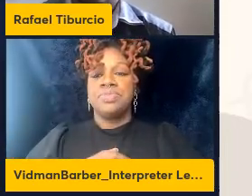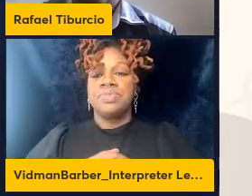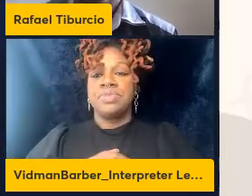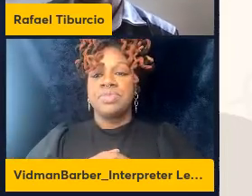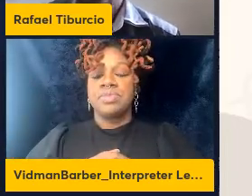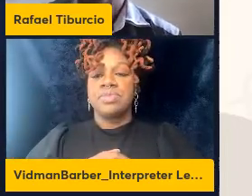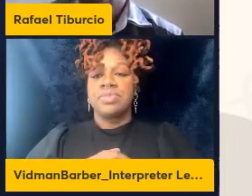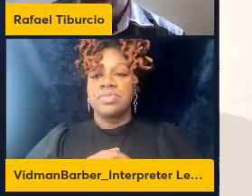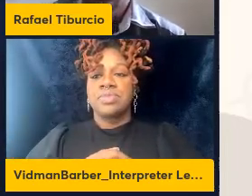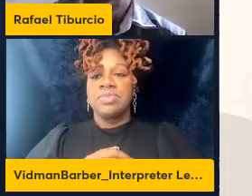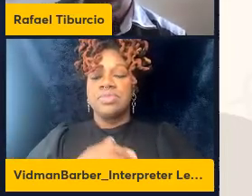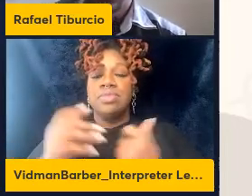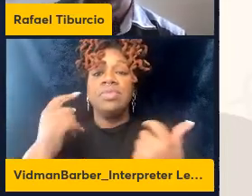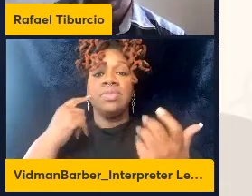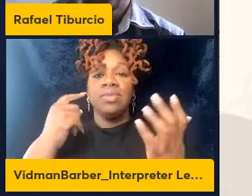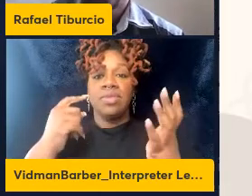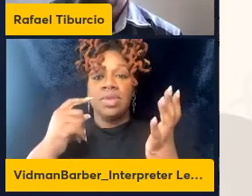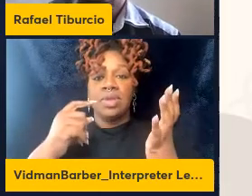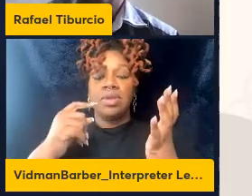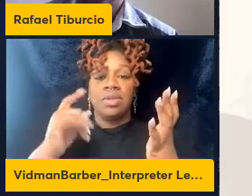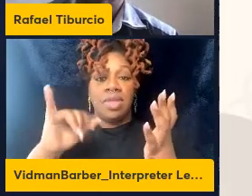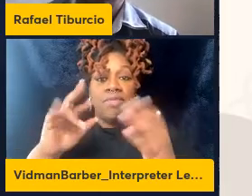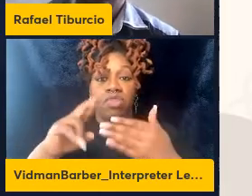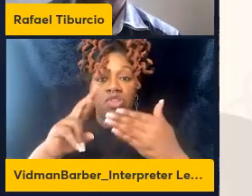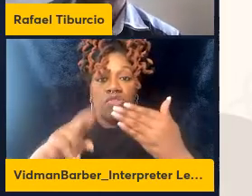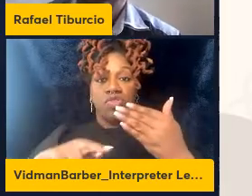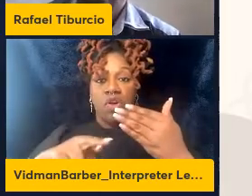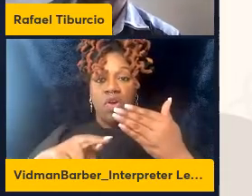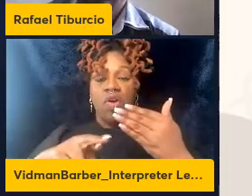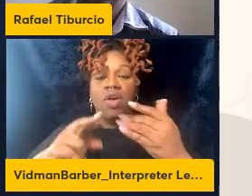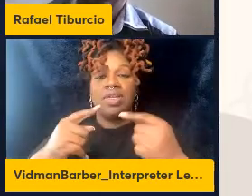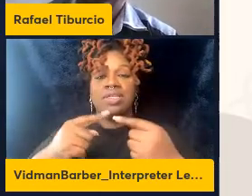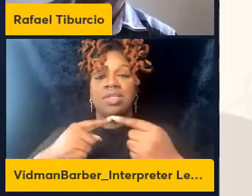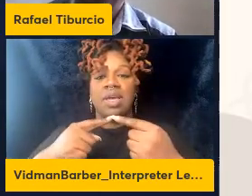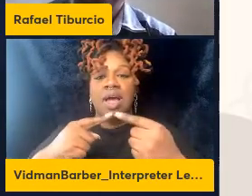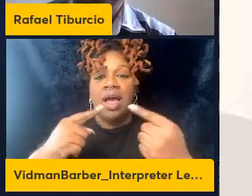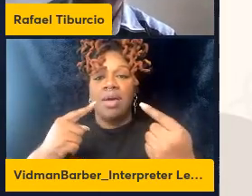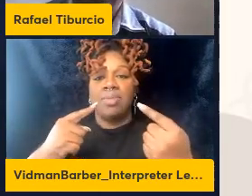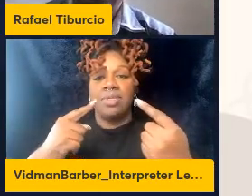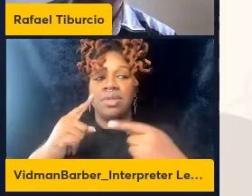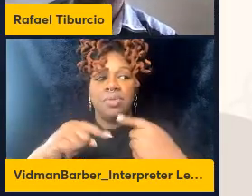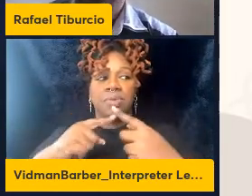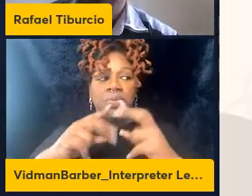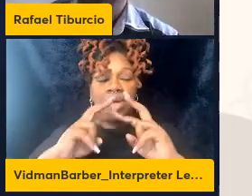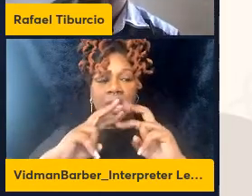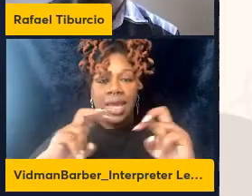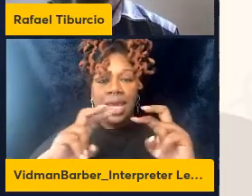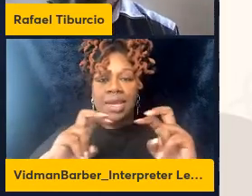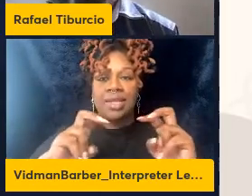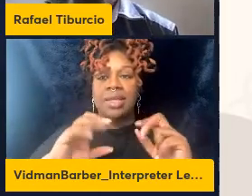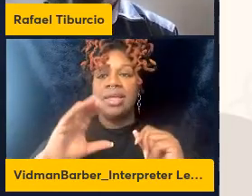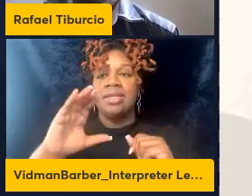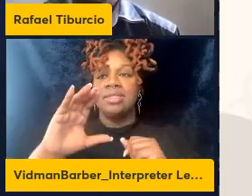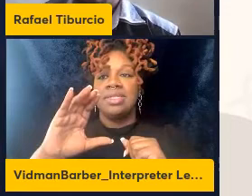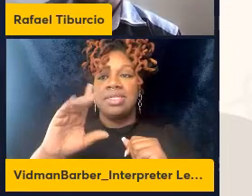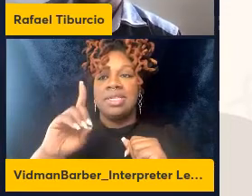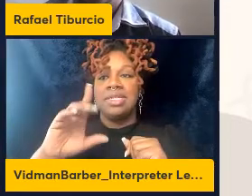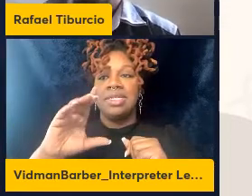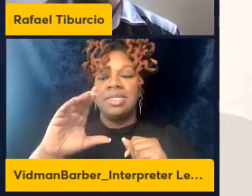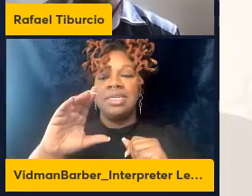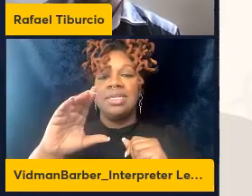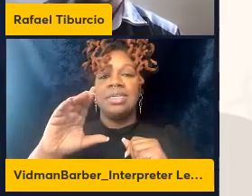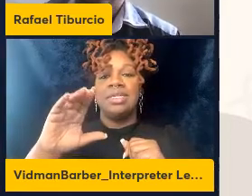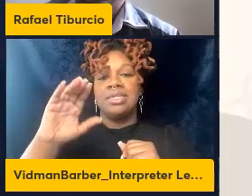and this result is opposite when we are analyzing the CD8 T-cell frequencies